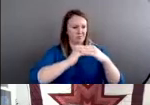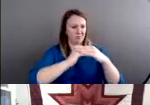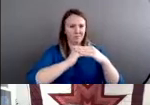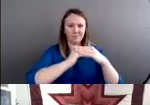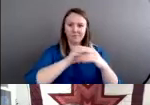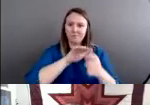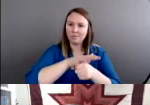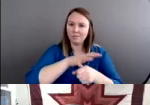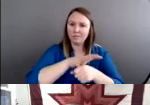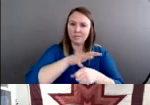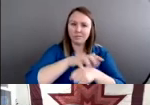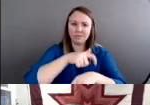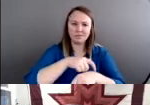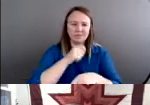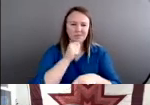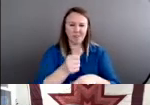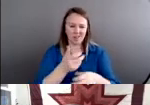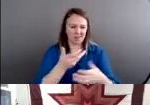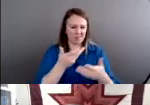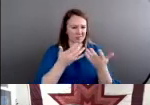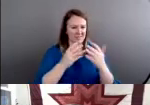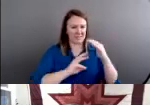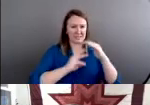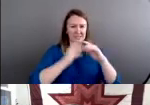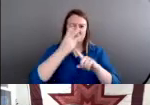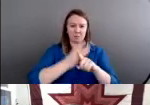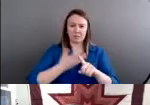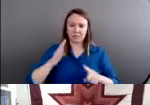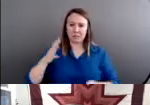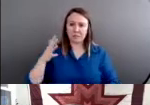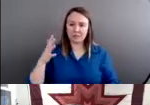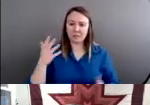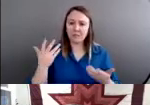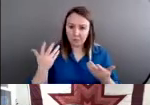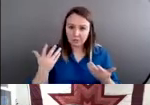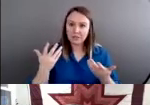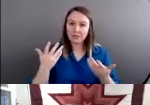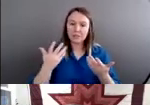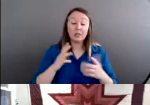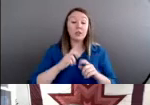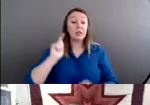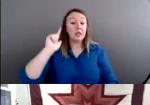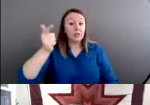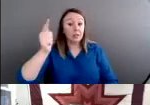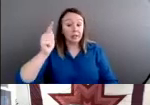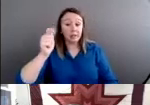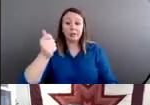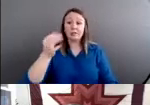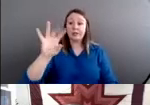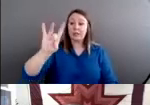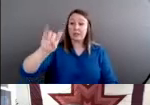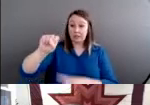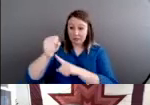for a serious crime like that. Now, later, in the 1980s, Congress